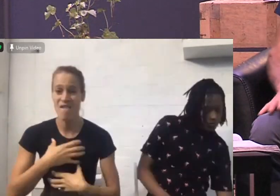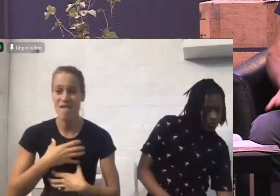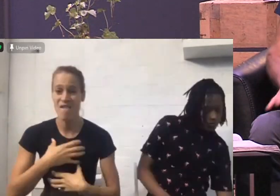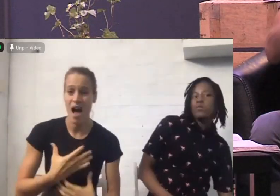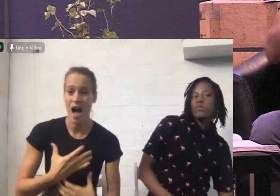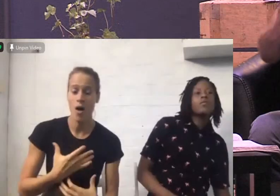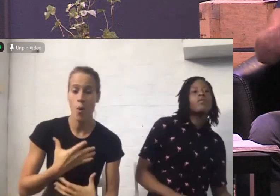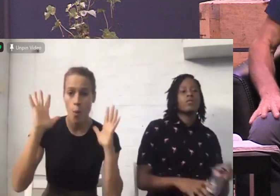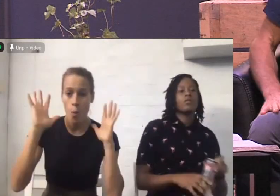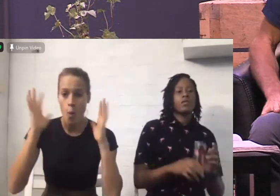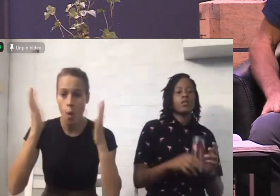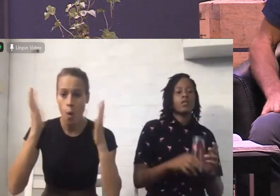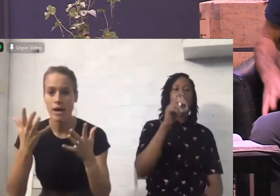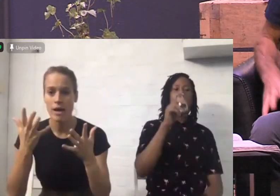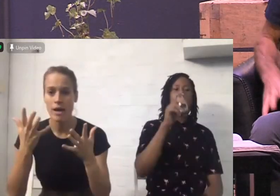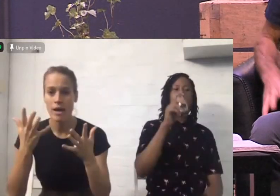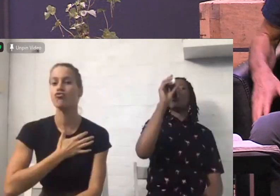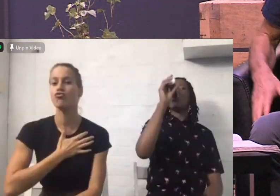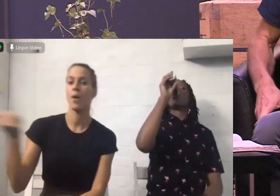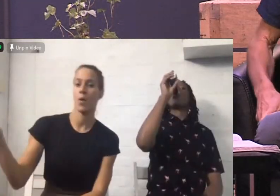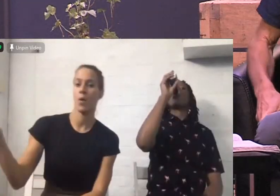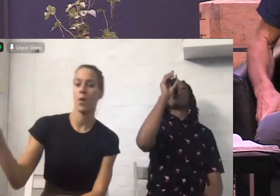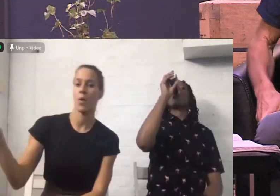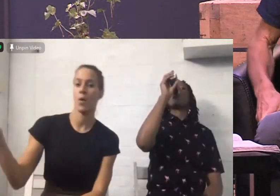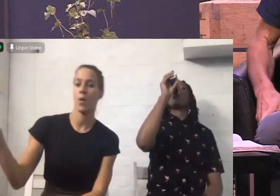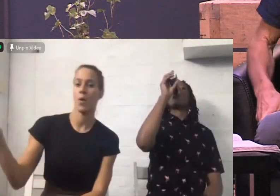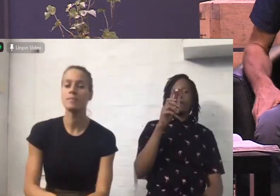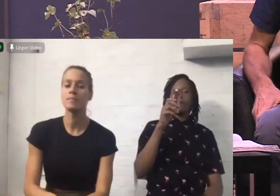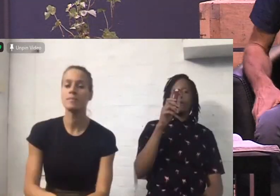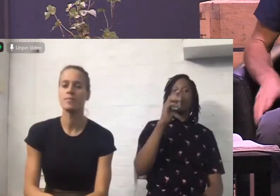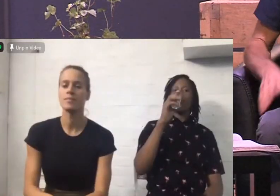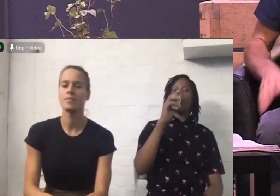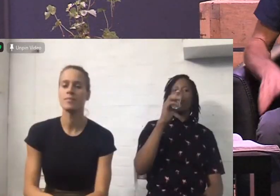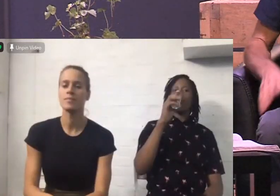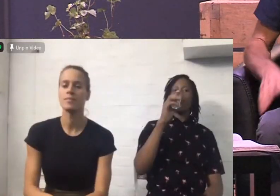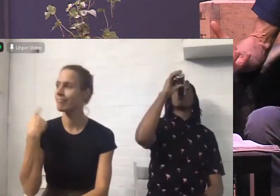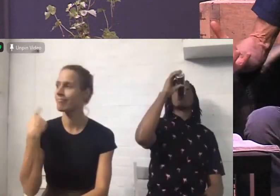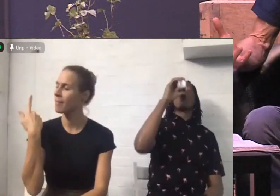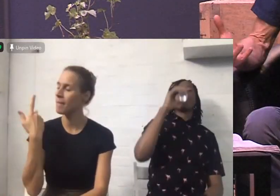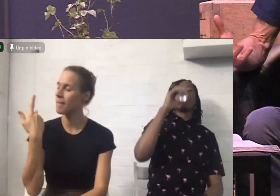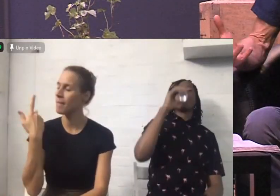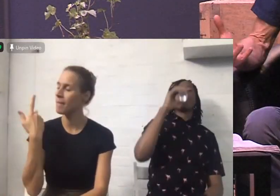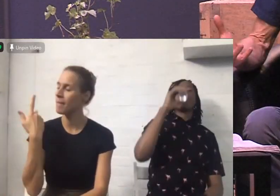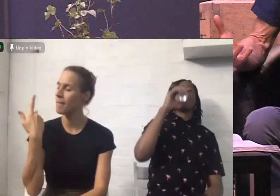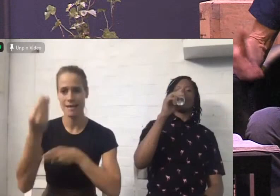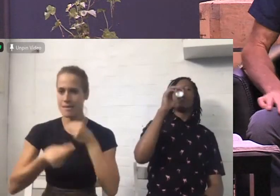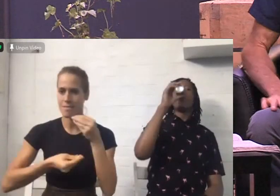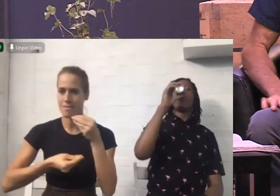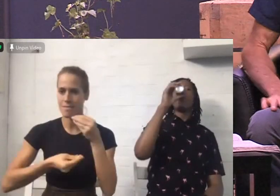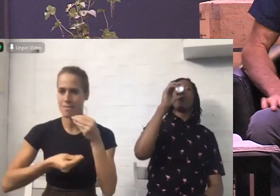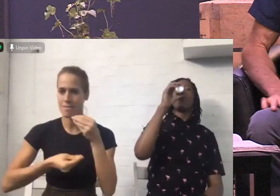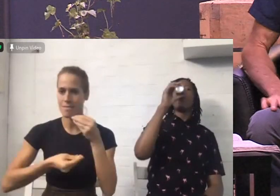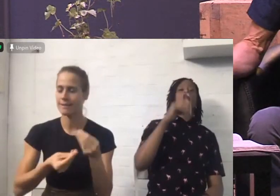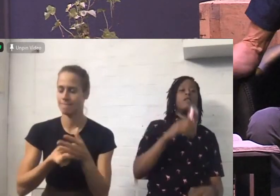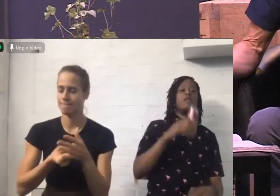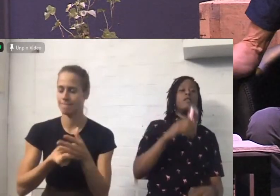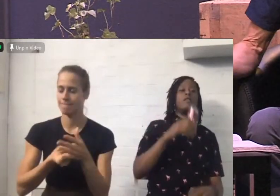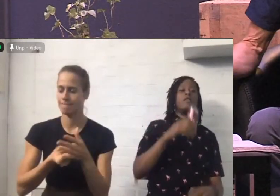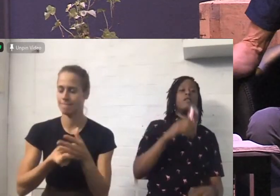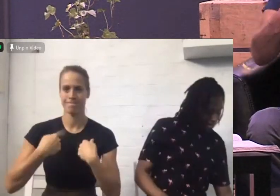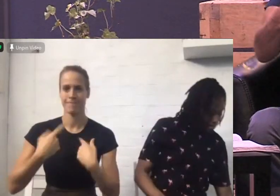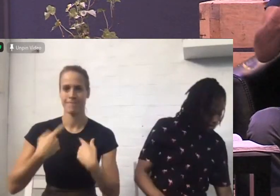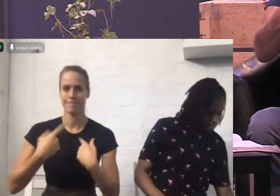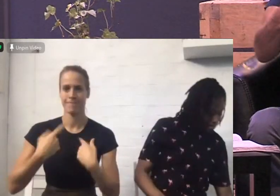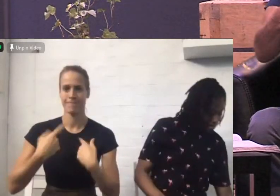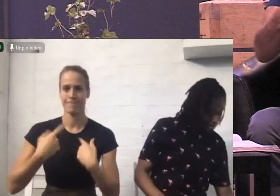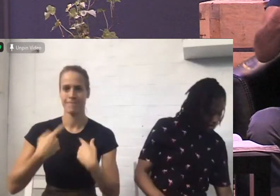I've told this story a number of times to you I love gardening but I wasn't a natural gardener who is it's